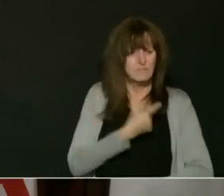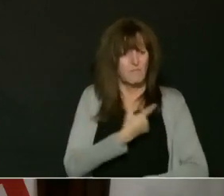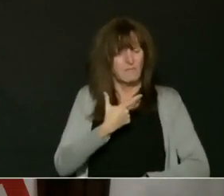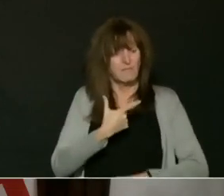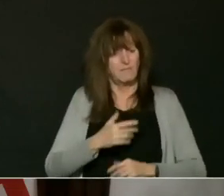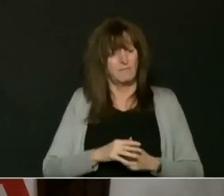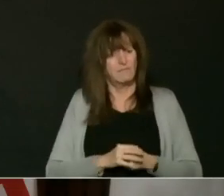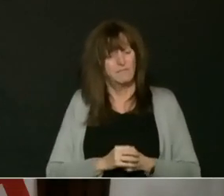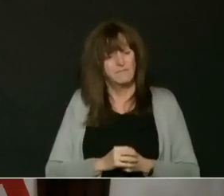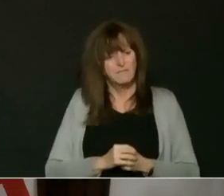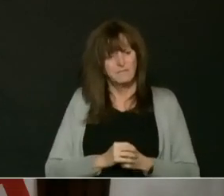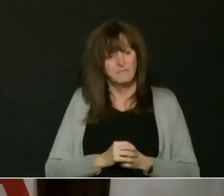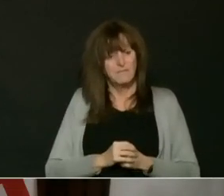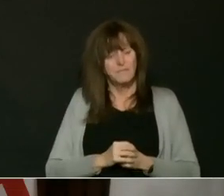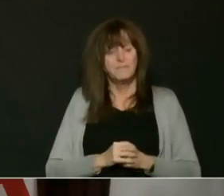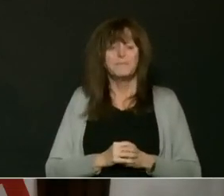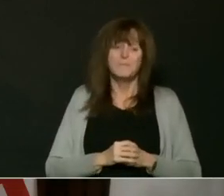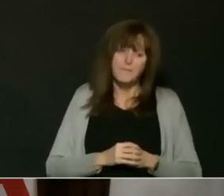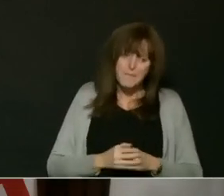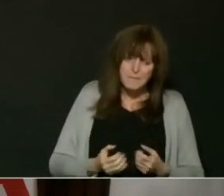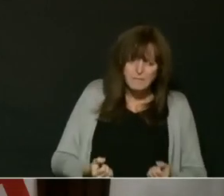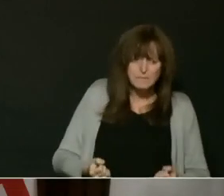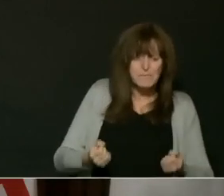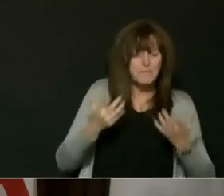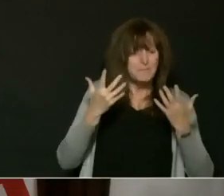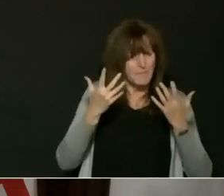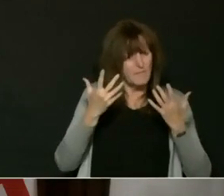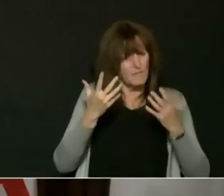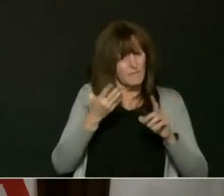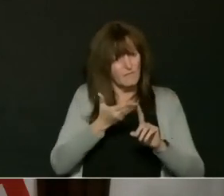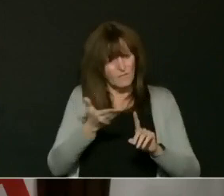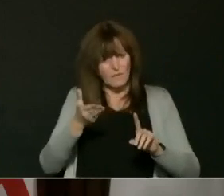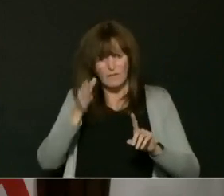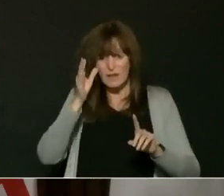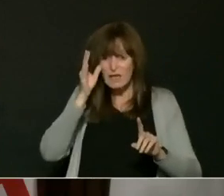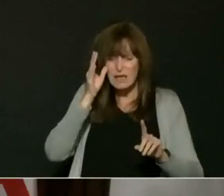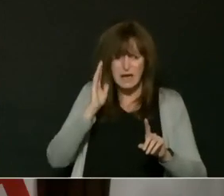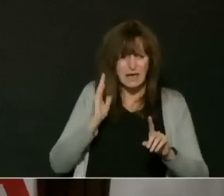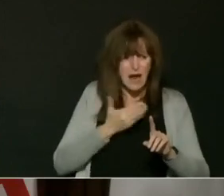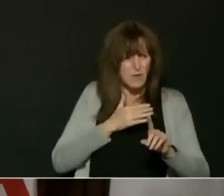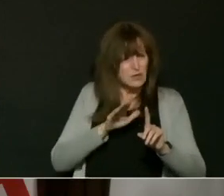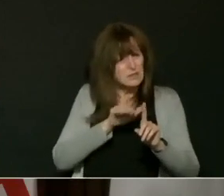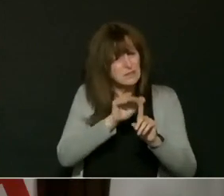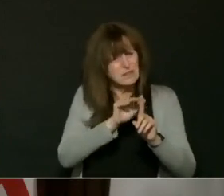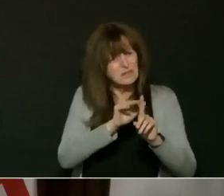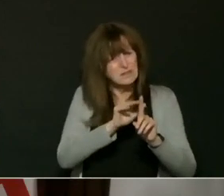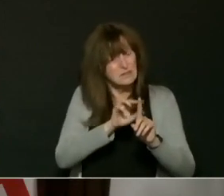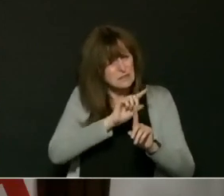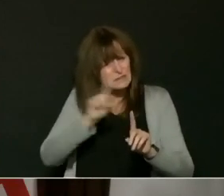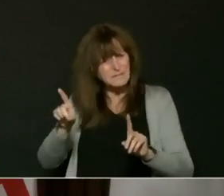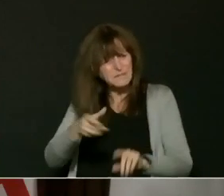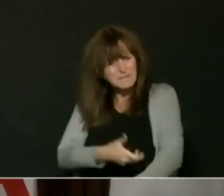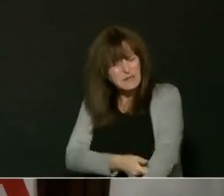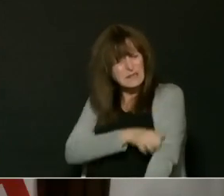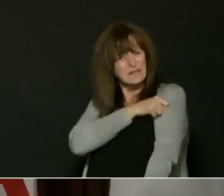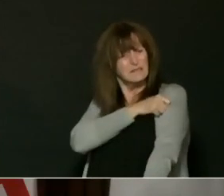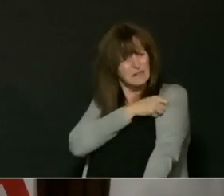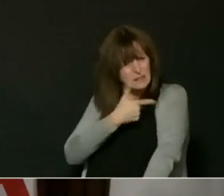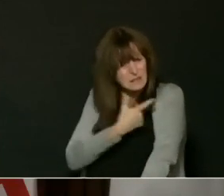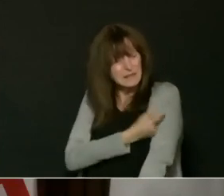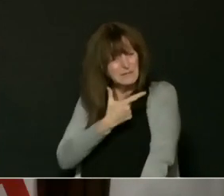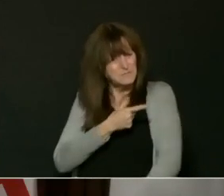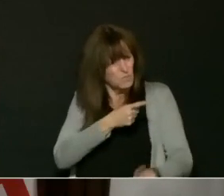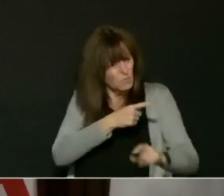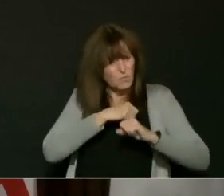Many of you heard the call for arms. By rolling up your sleeves, you have not only protected yourselves from serious illness